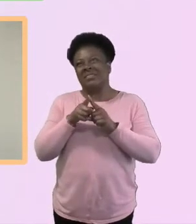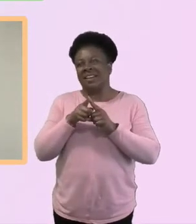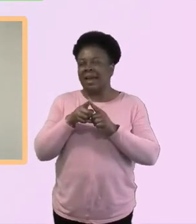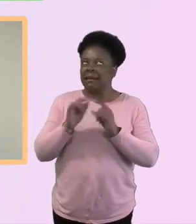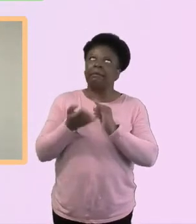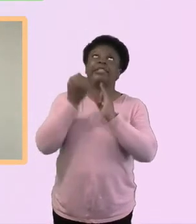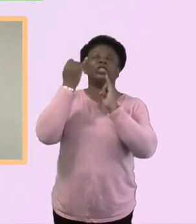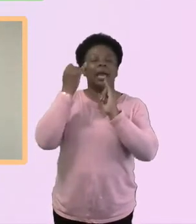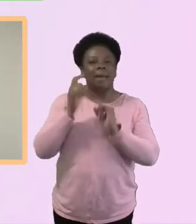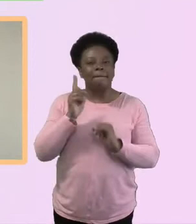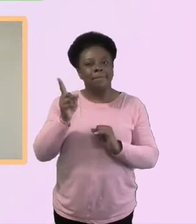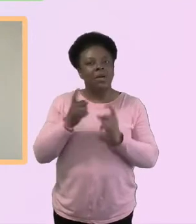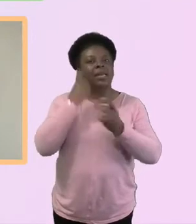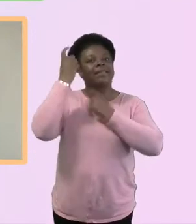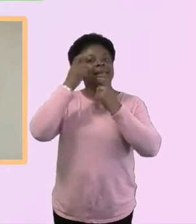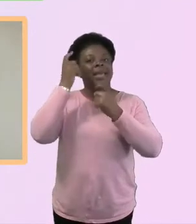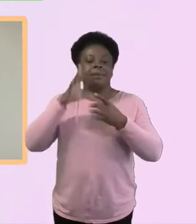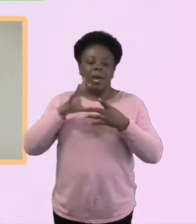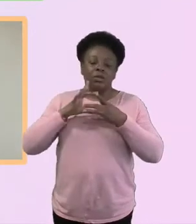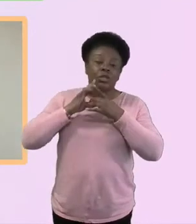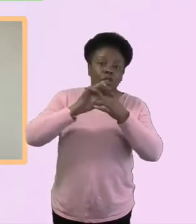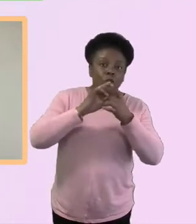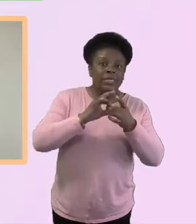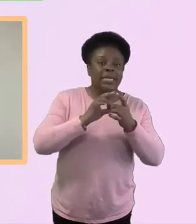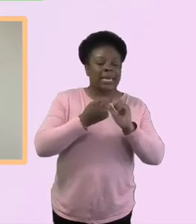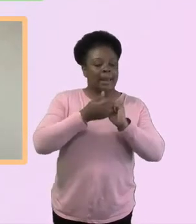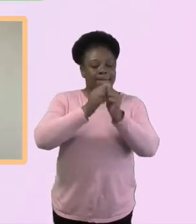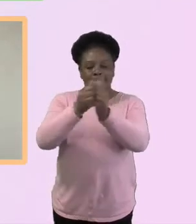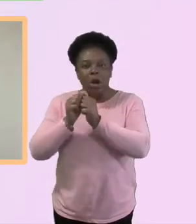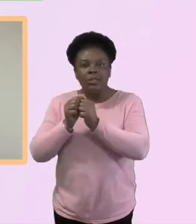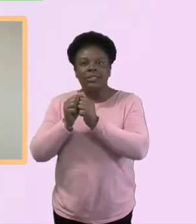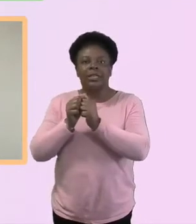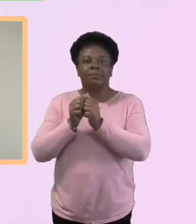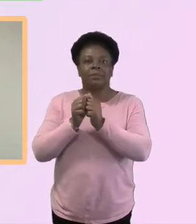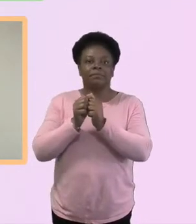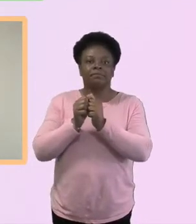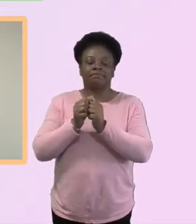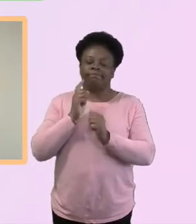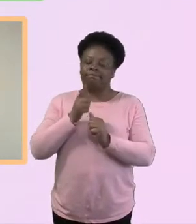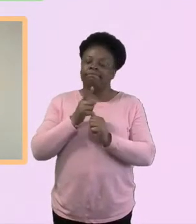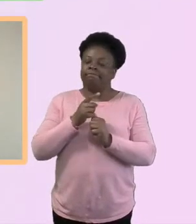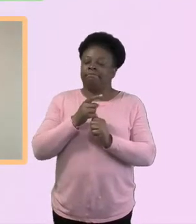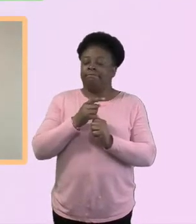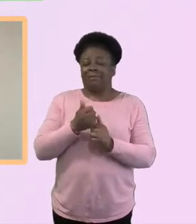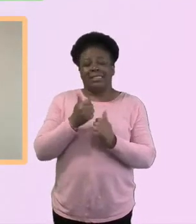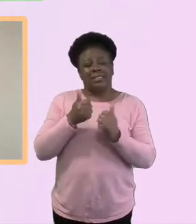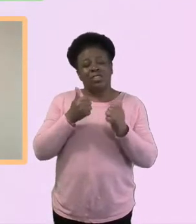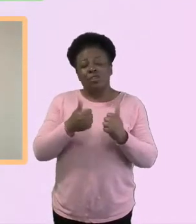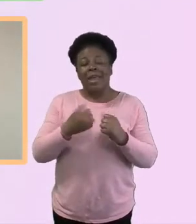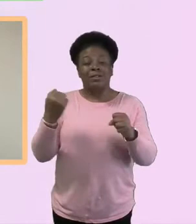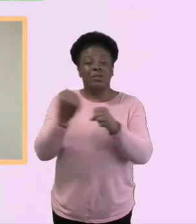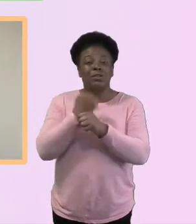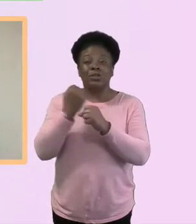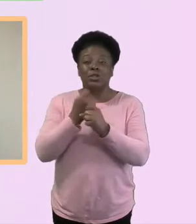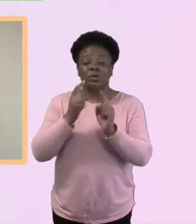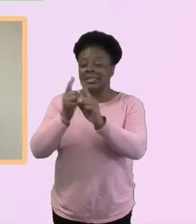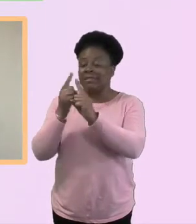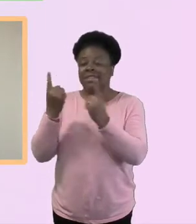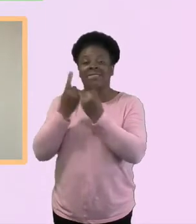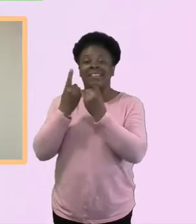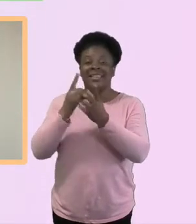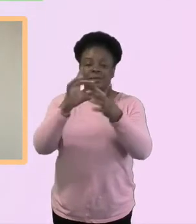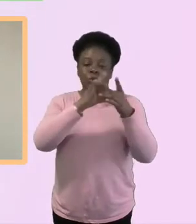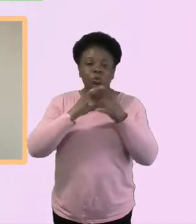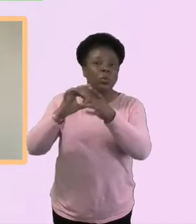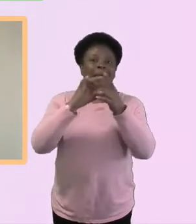partnership and doing stuff together is just great. know, just generally, just together, doing stuff together